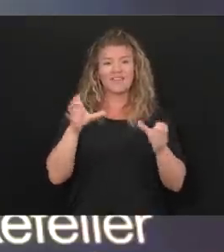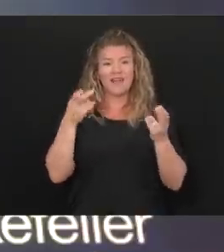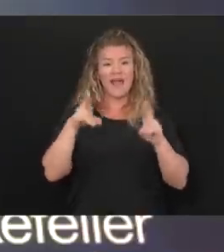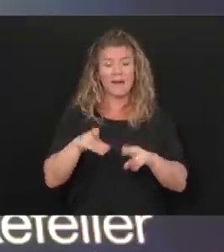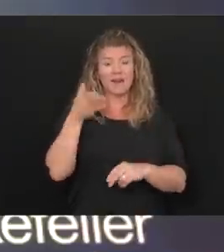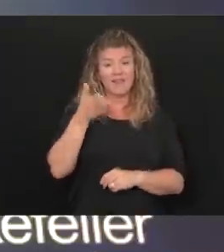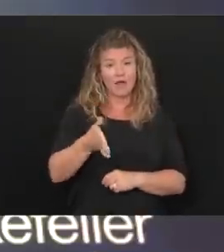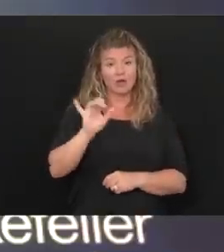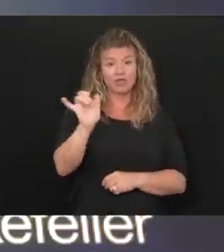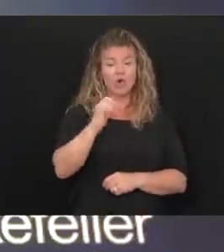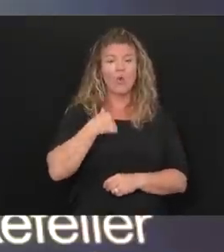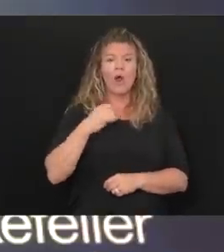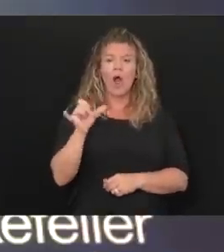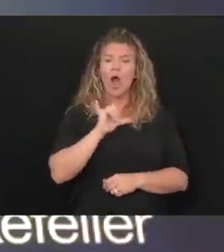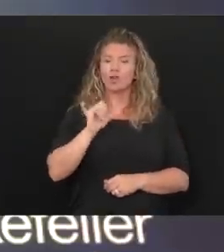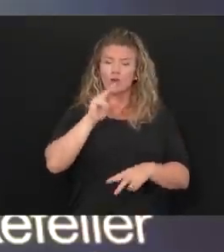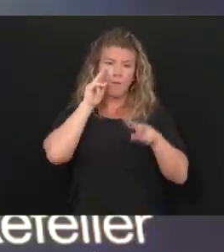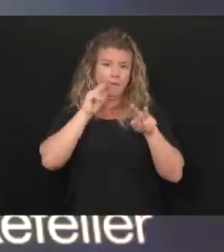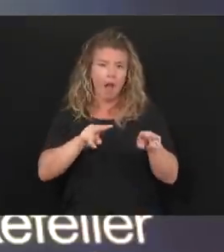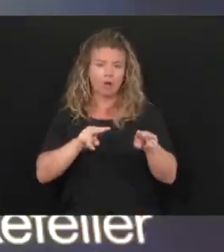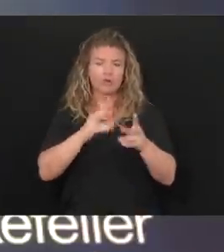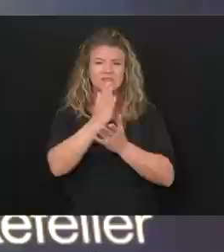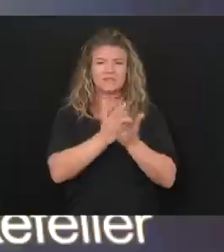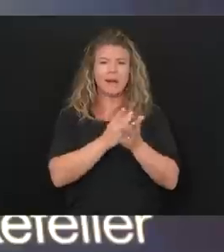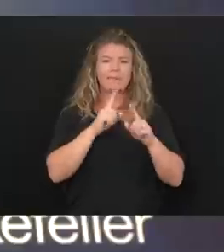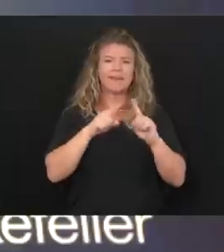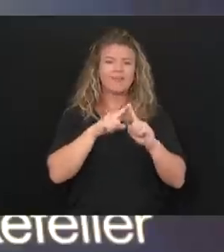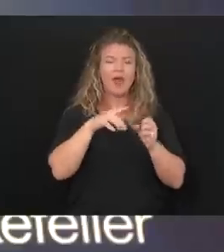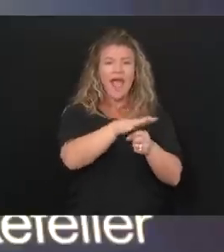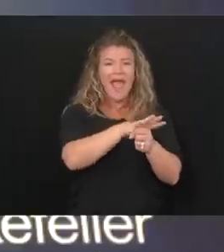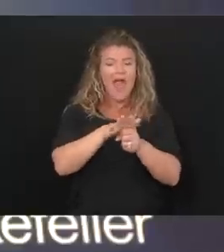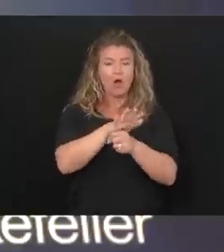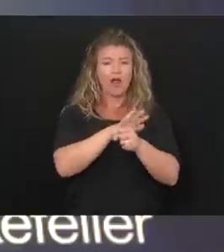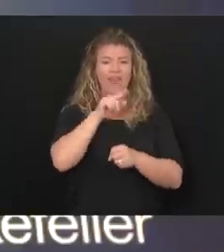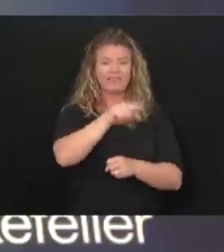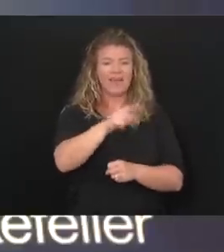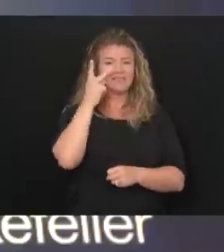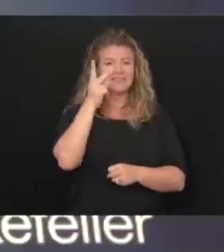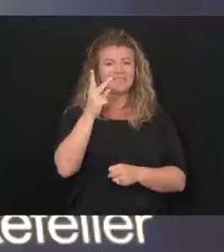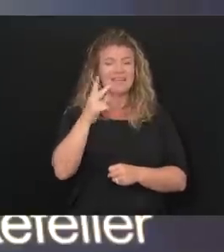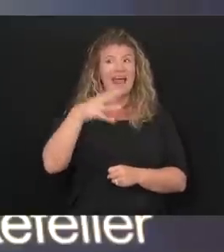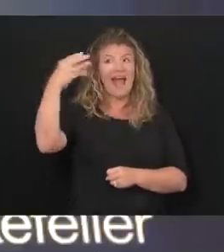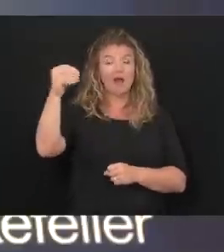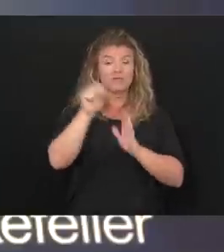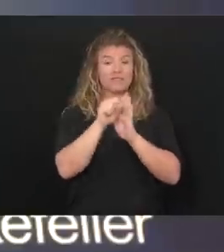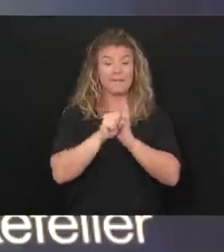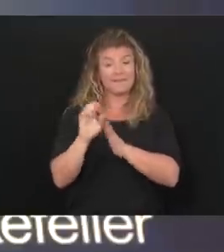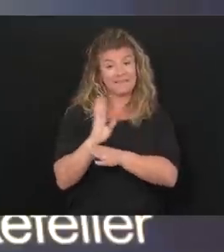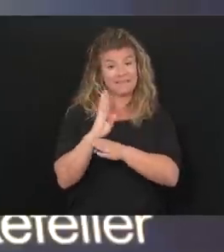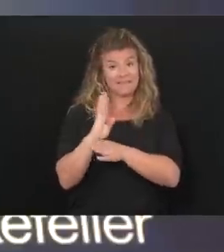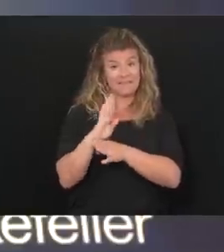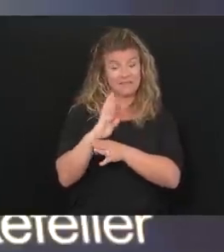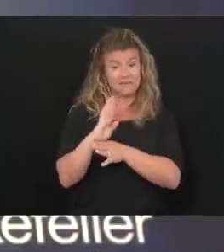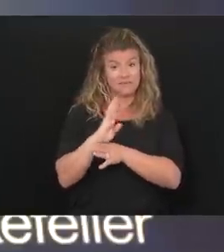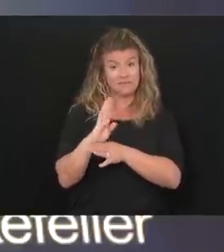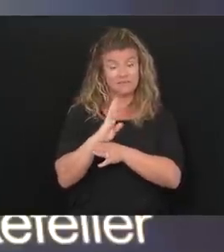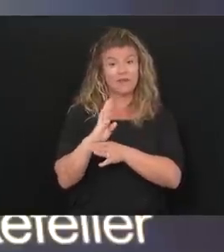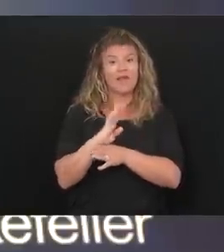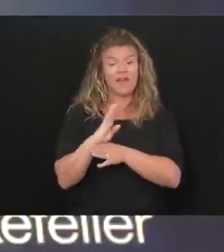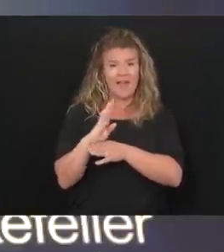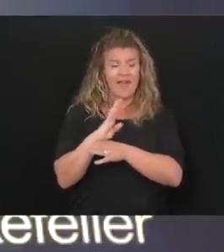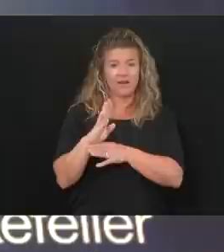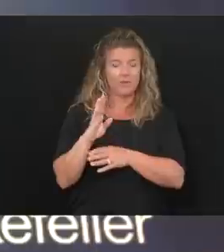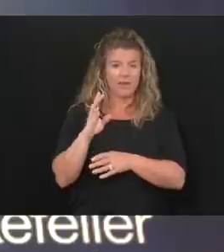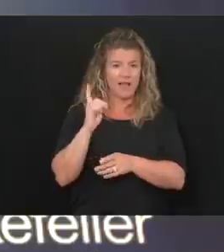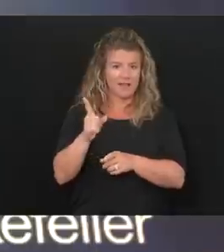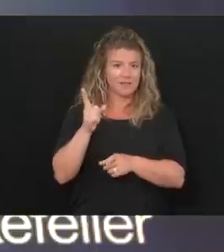monitoring some of those areas that have seen a lot of out-of-state business. And as rightly